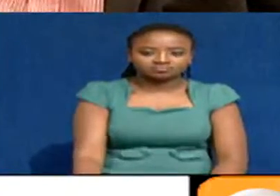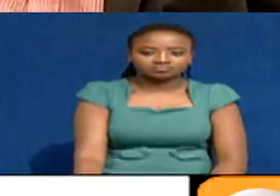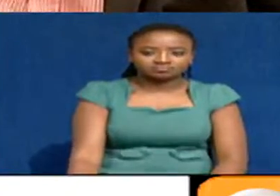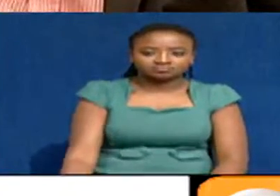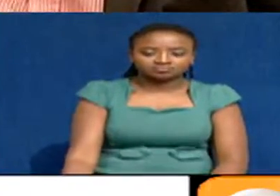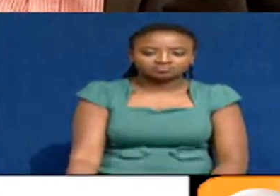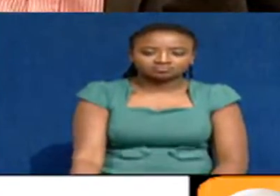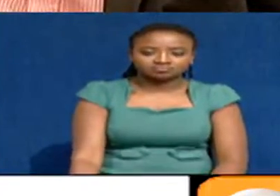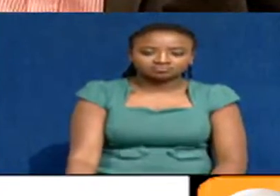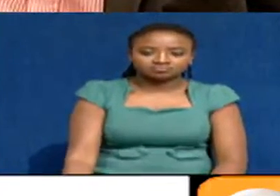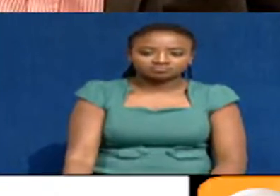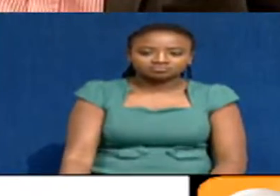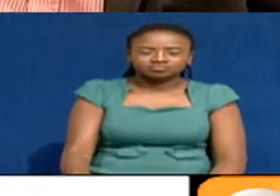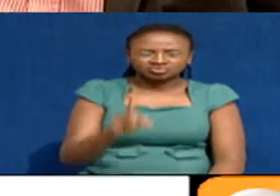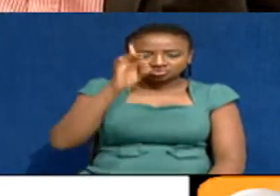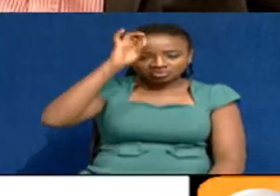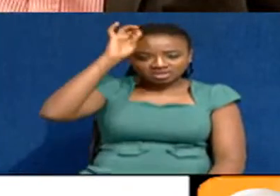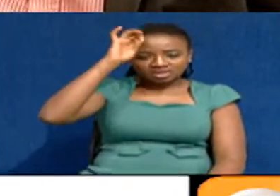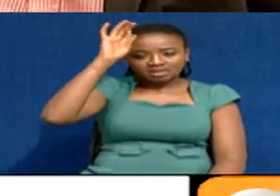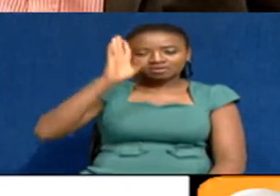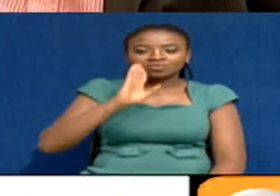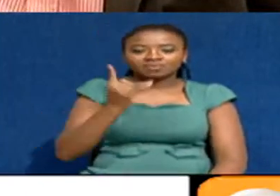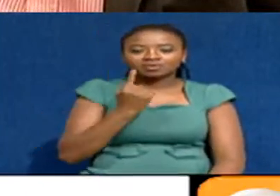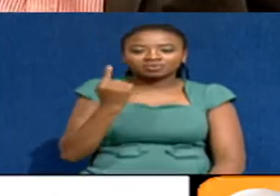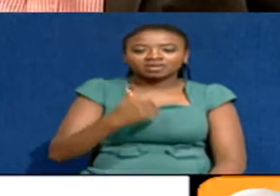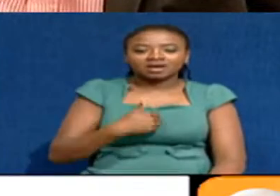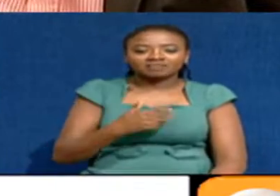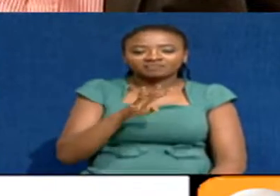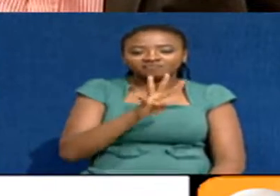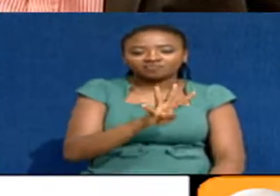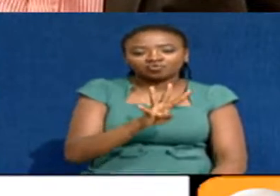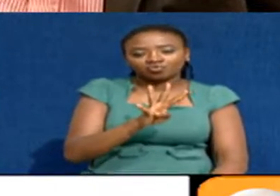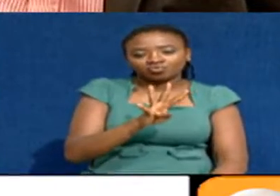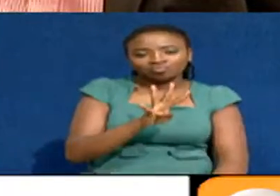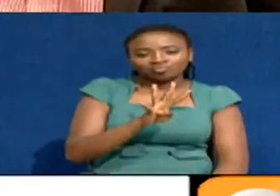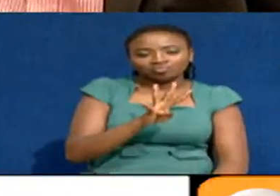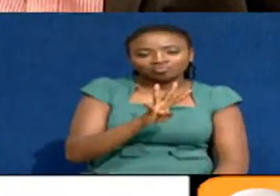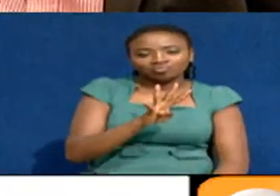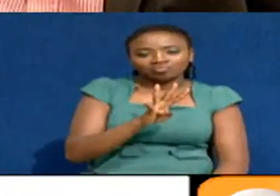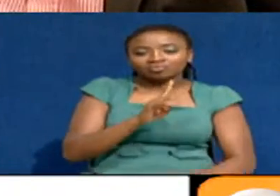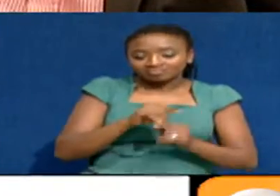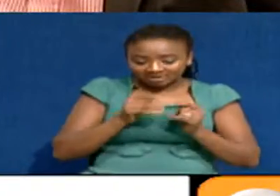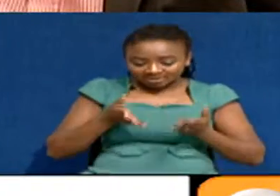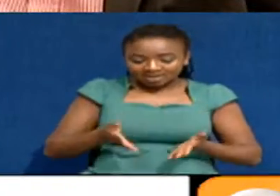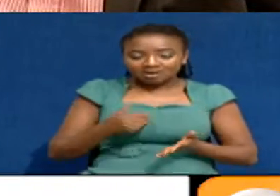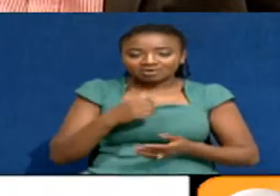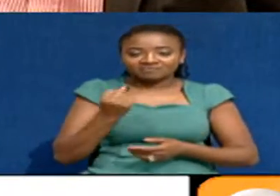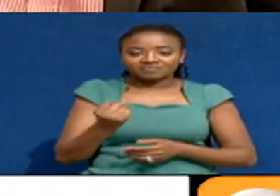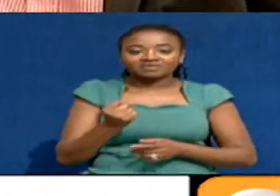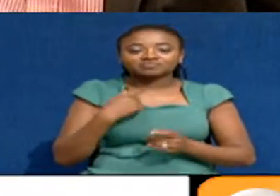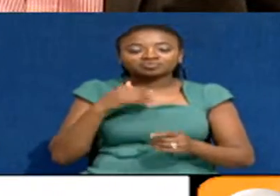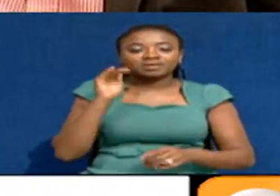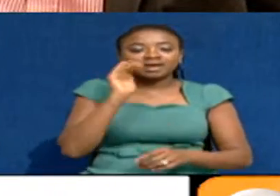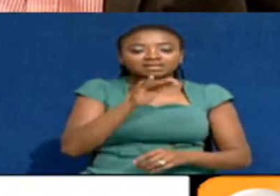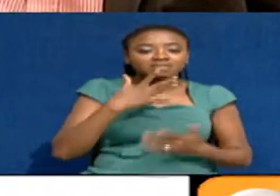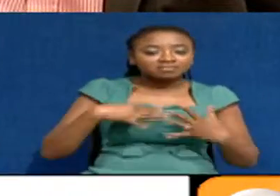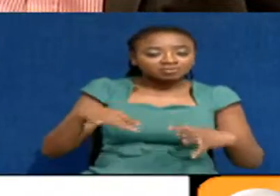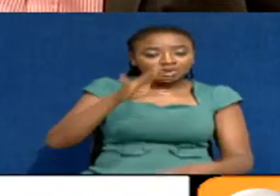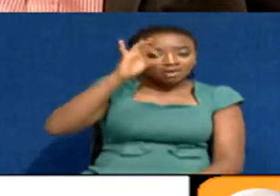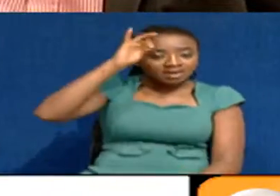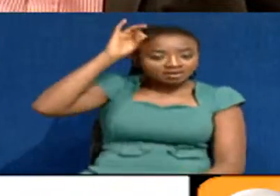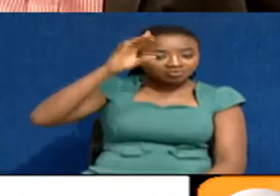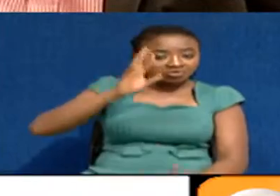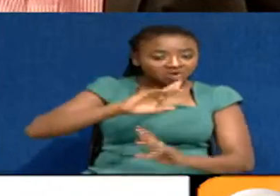Kipiri. Nyandarwa will have four constituencies out of five. And I want to ask the people of Nyandarwa, are they ready to lose